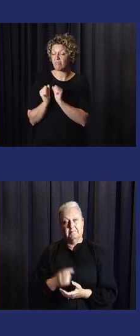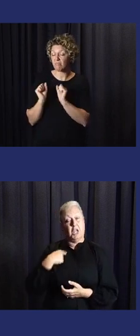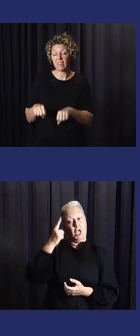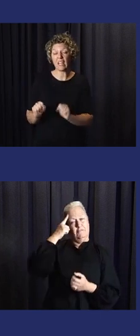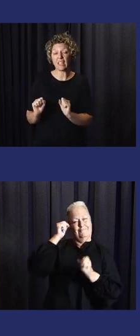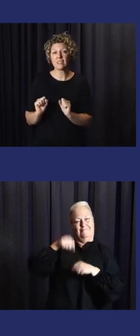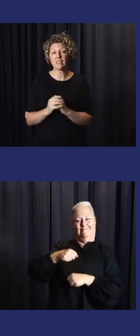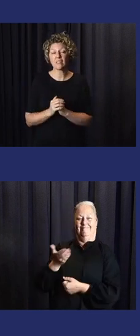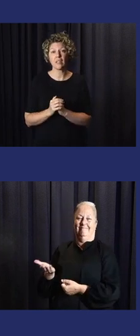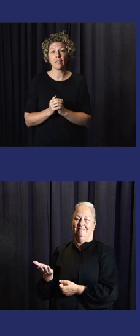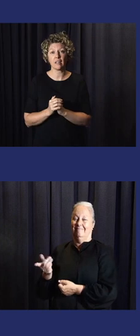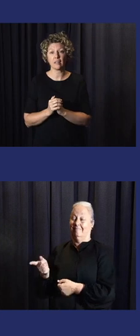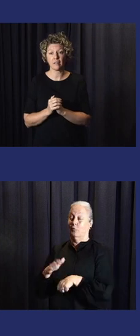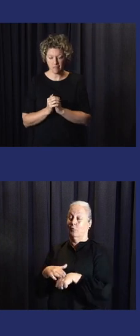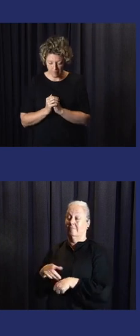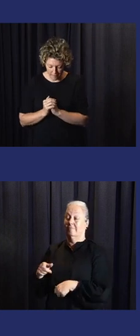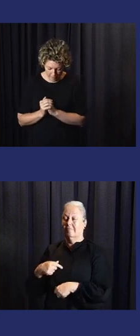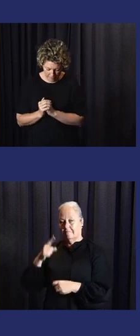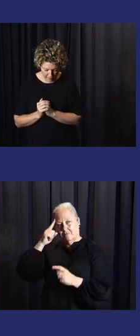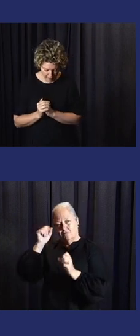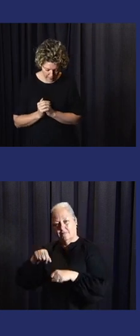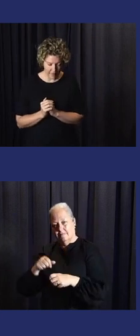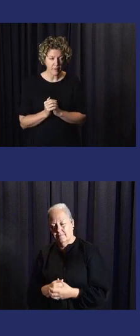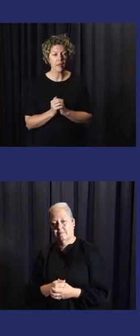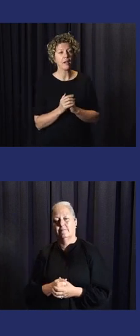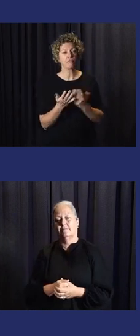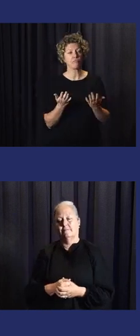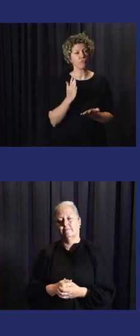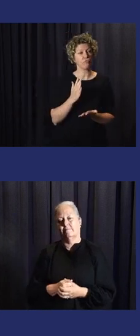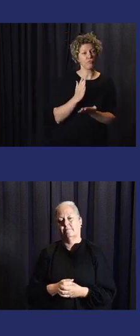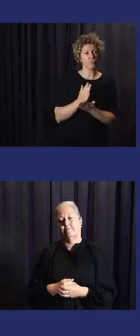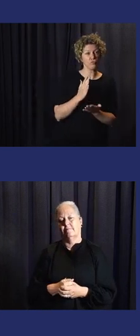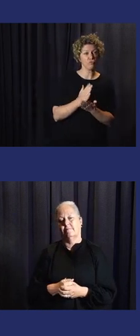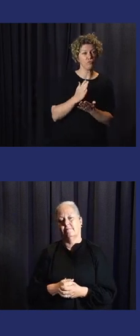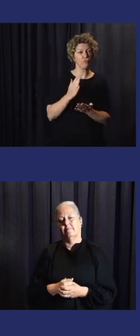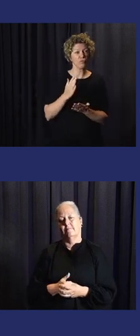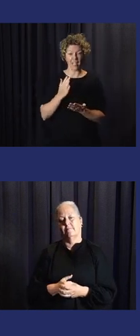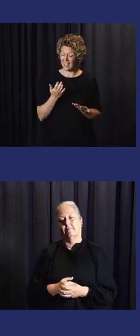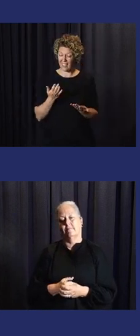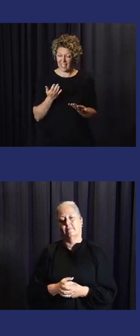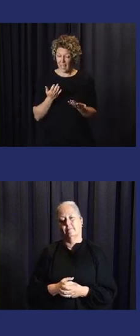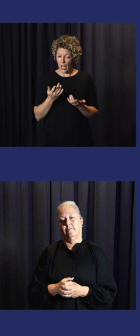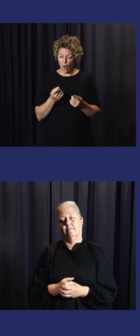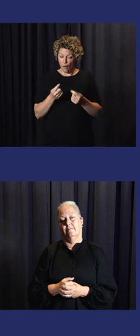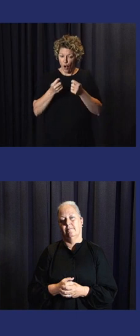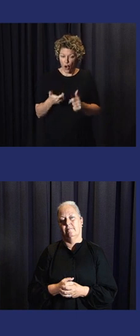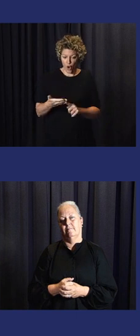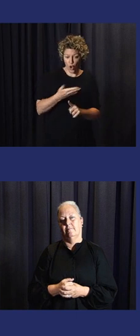I completely agree with him, because now for the early action,